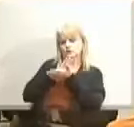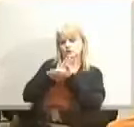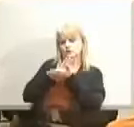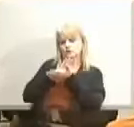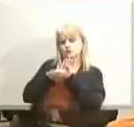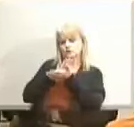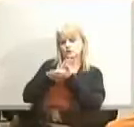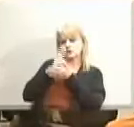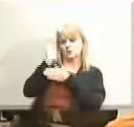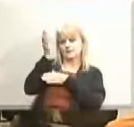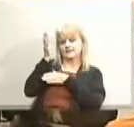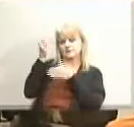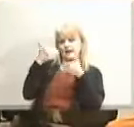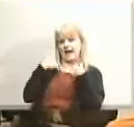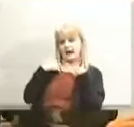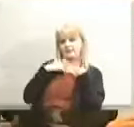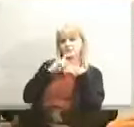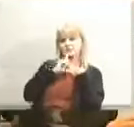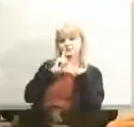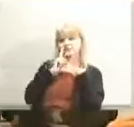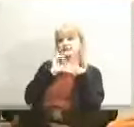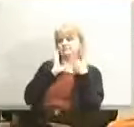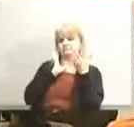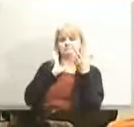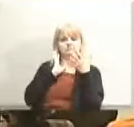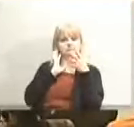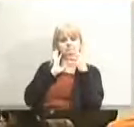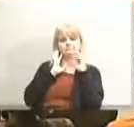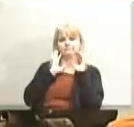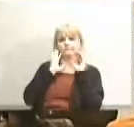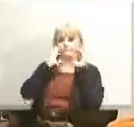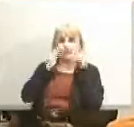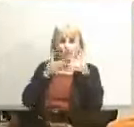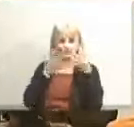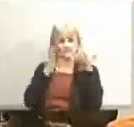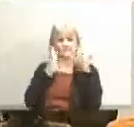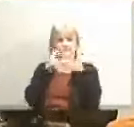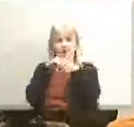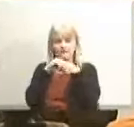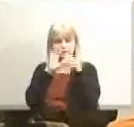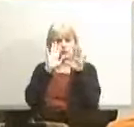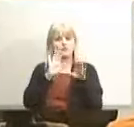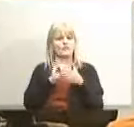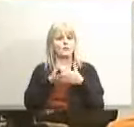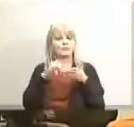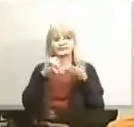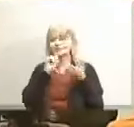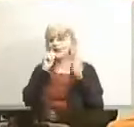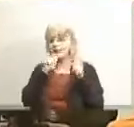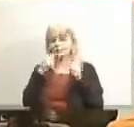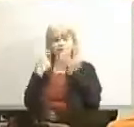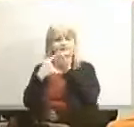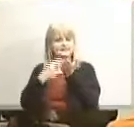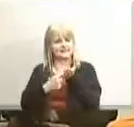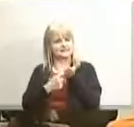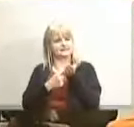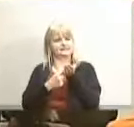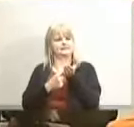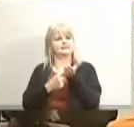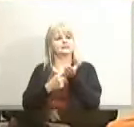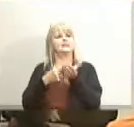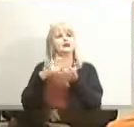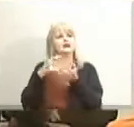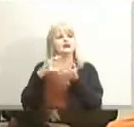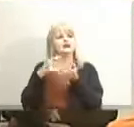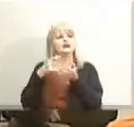had was so engrossing and and wonderful really that we didn't get to that um but i did promise some of my constituents that i would